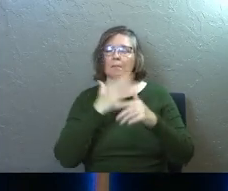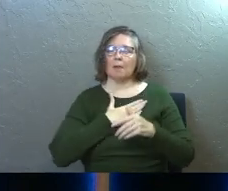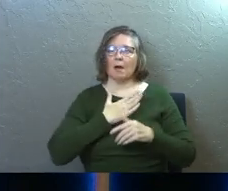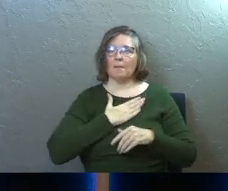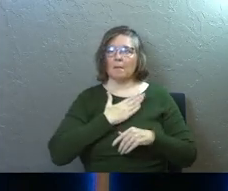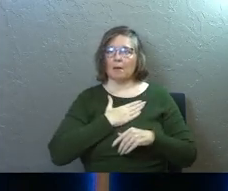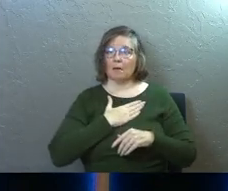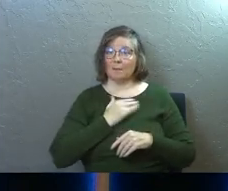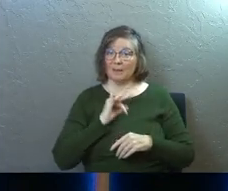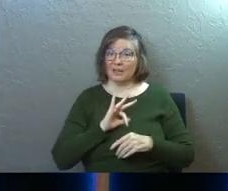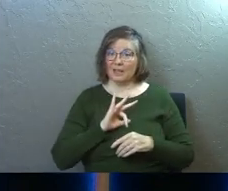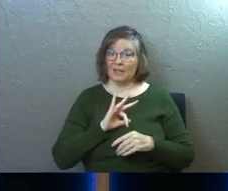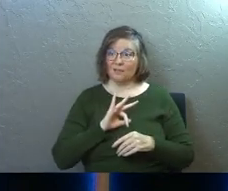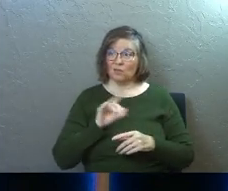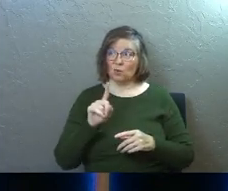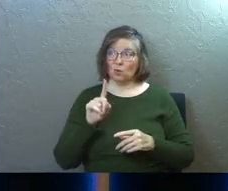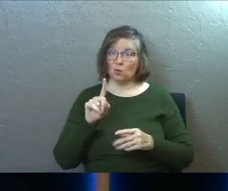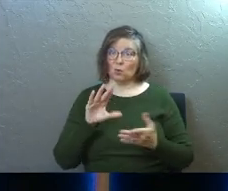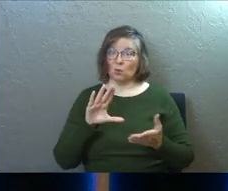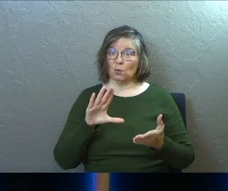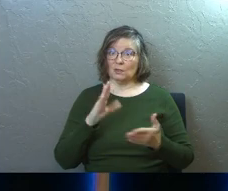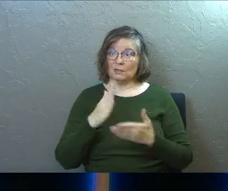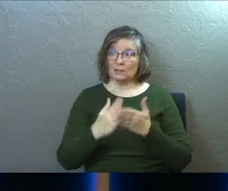But if you've been died for,